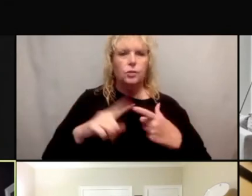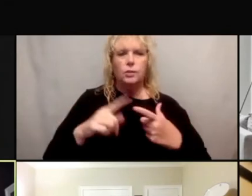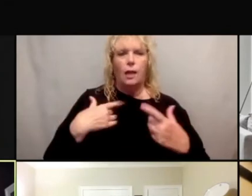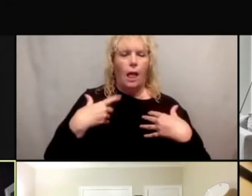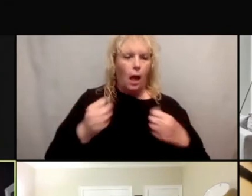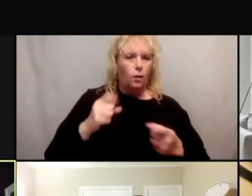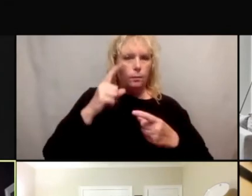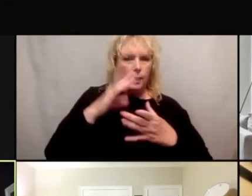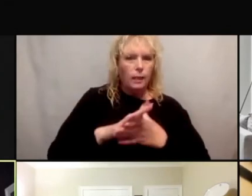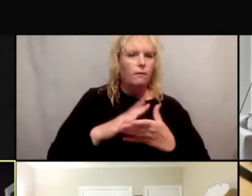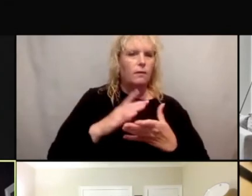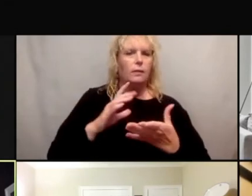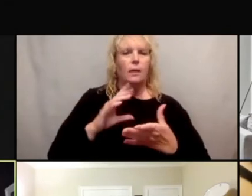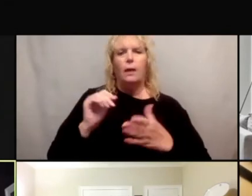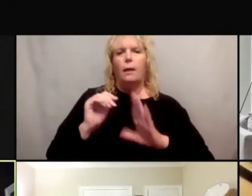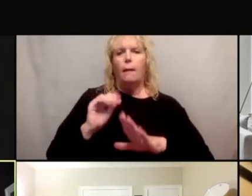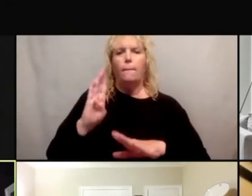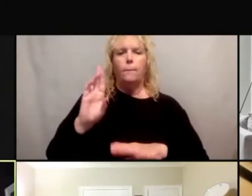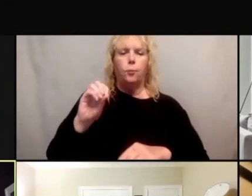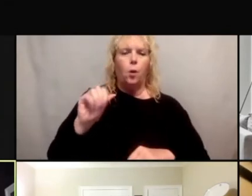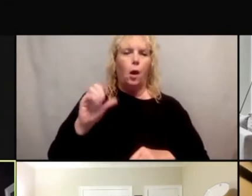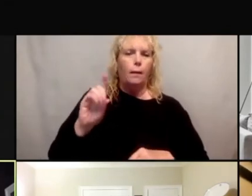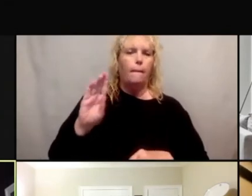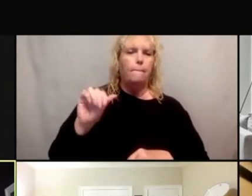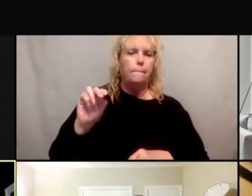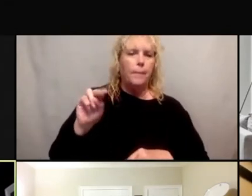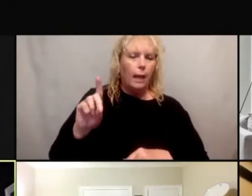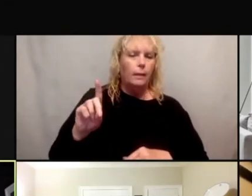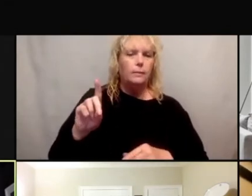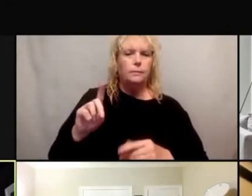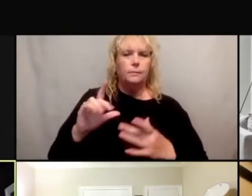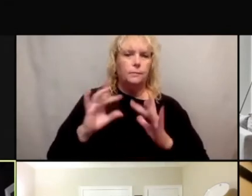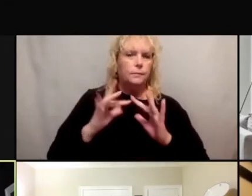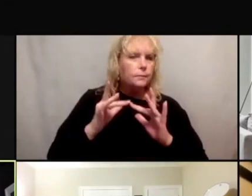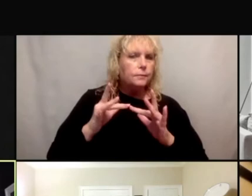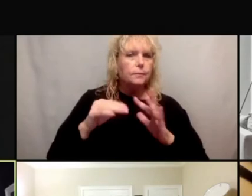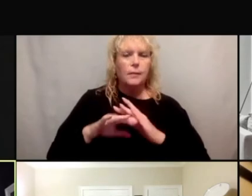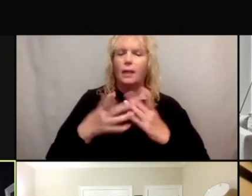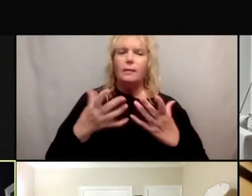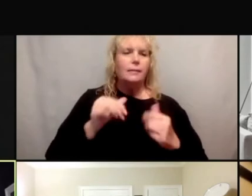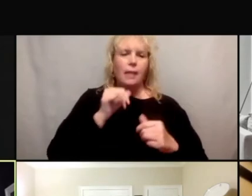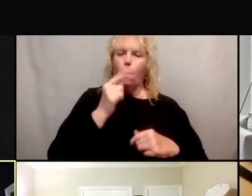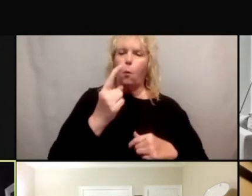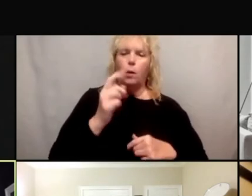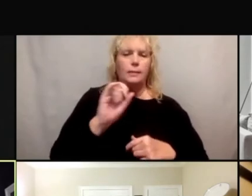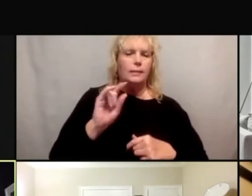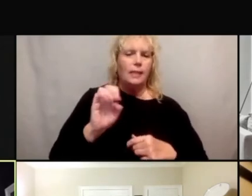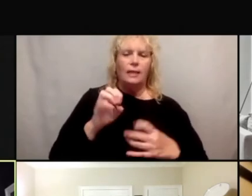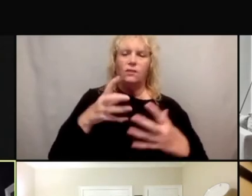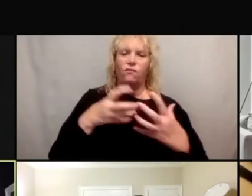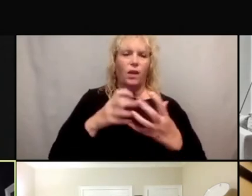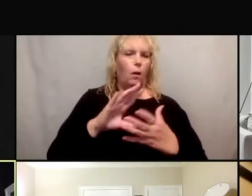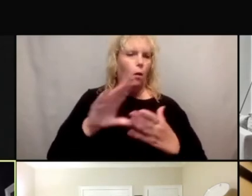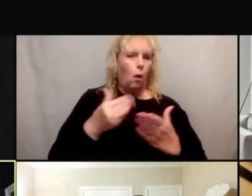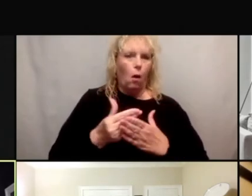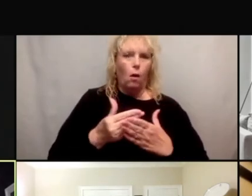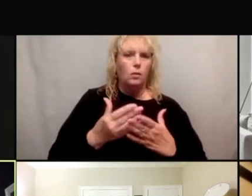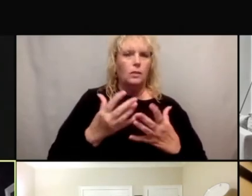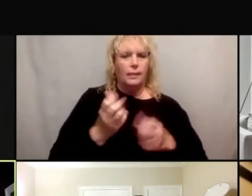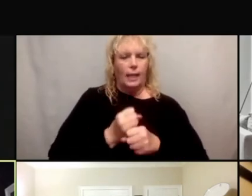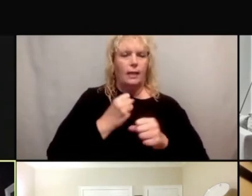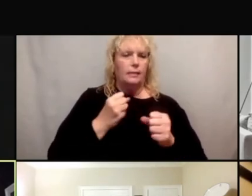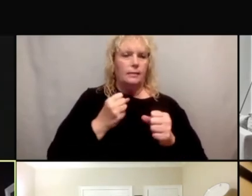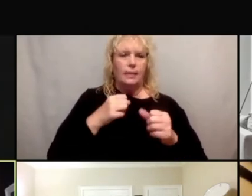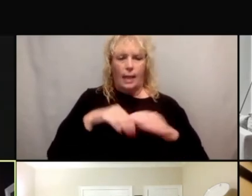to Michael's point, broadband access. mean, it's not a one-size-fits-all in terms of getting access to research for everyone,